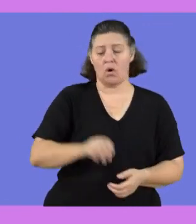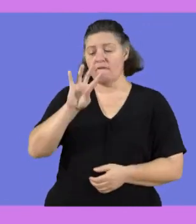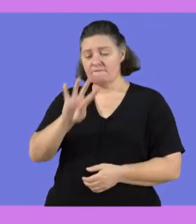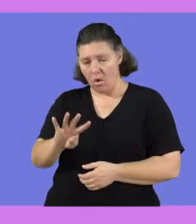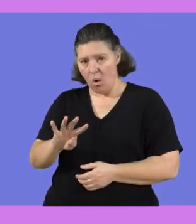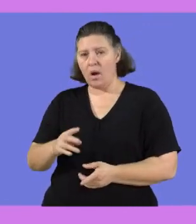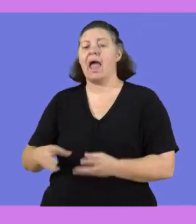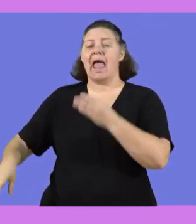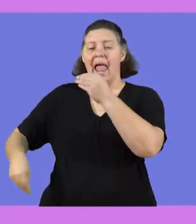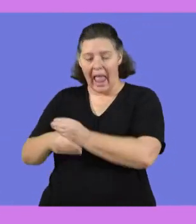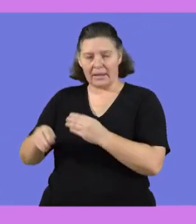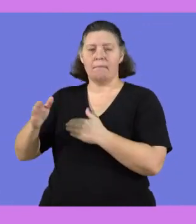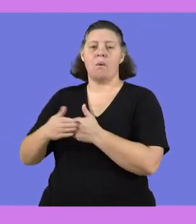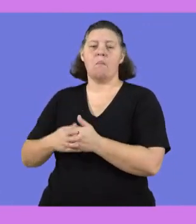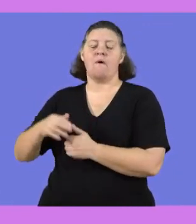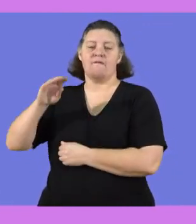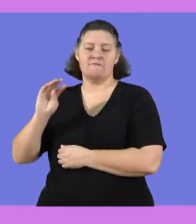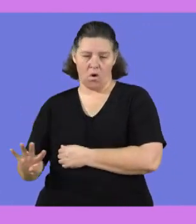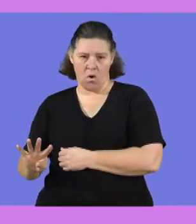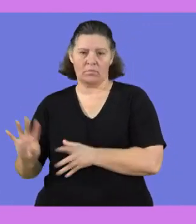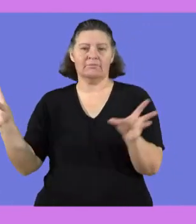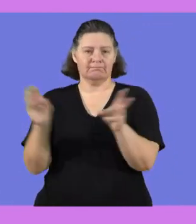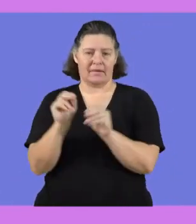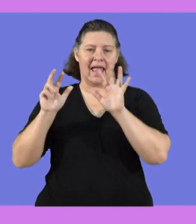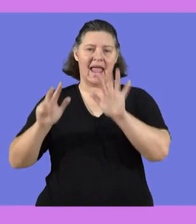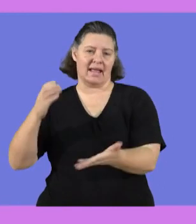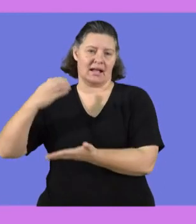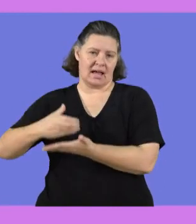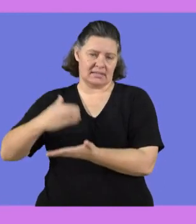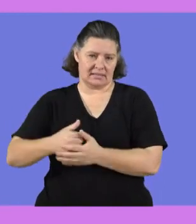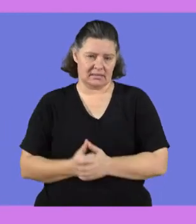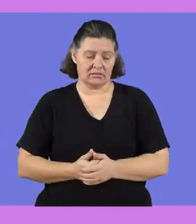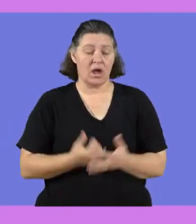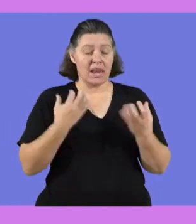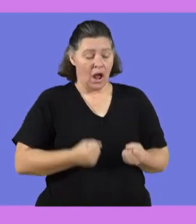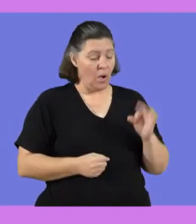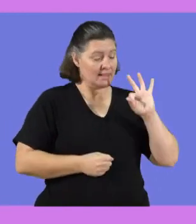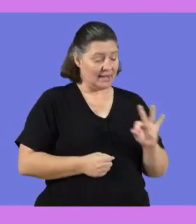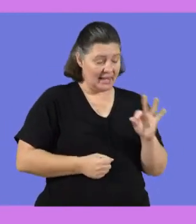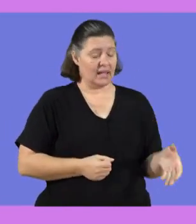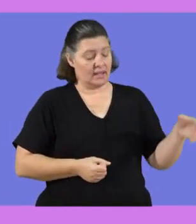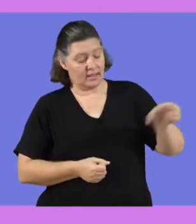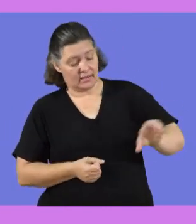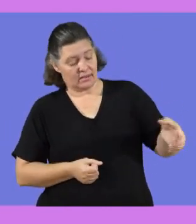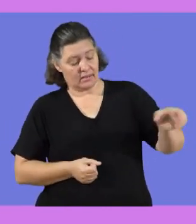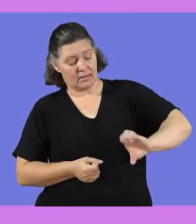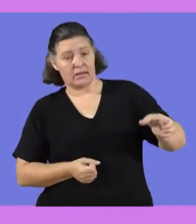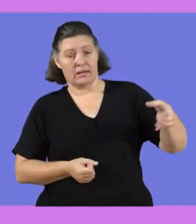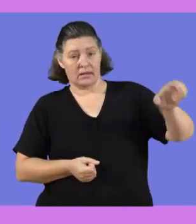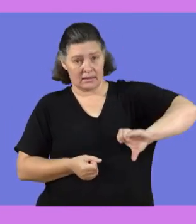glasses, we will say 4 plus 4, which will give us 8 glasses. And then for 3 glasses,